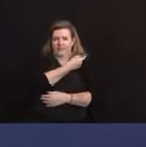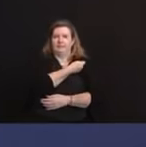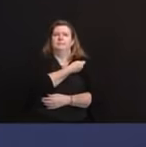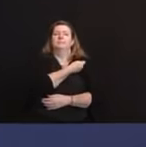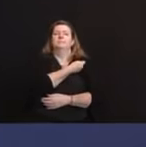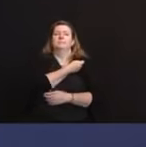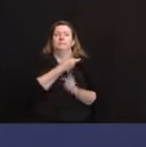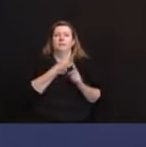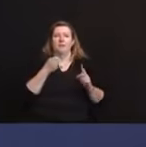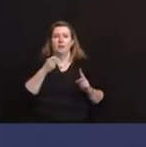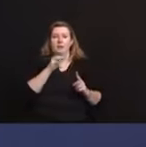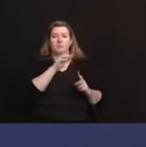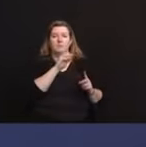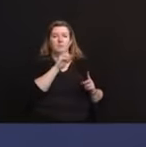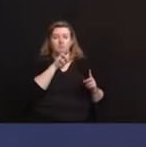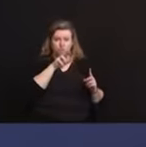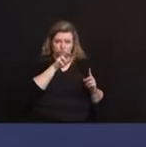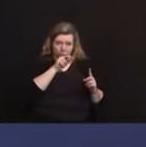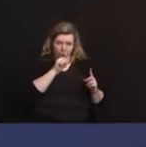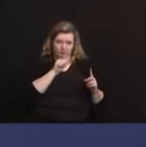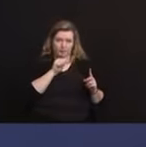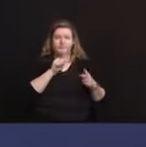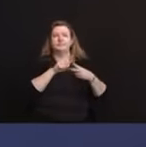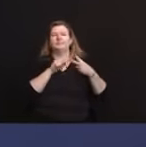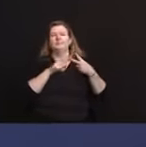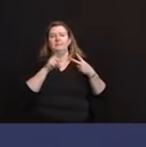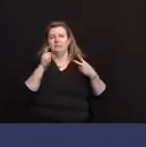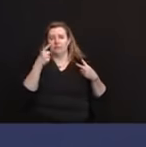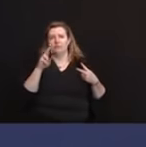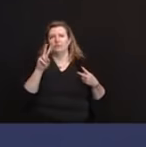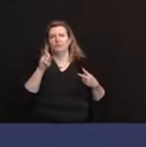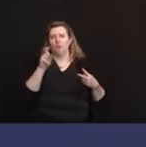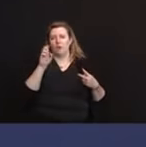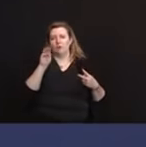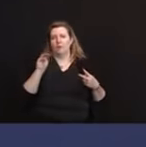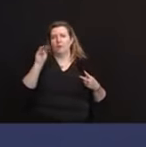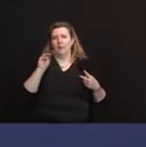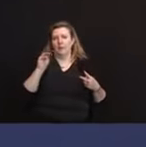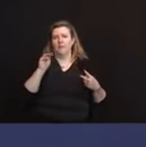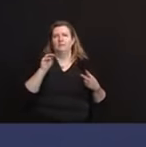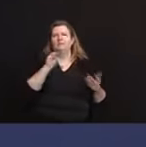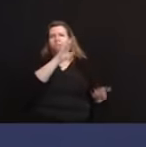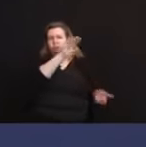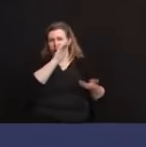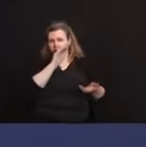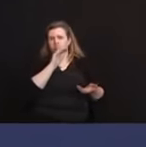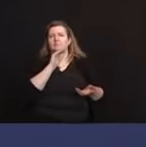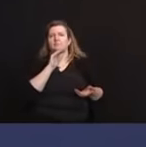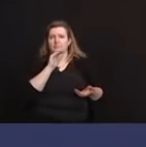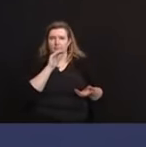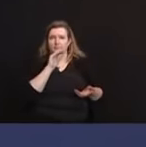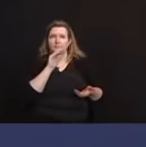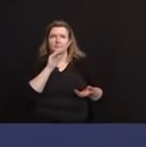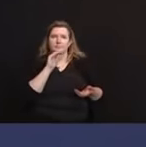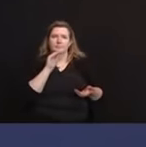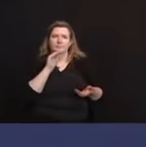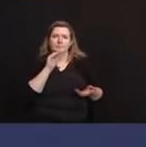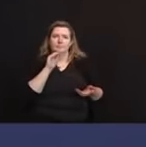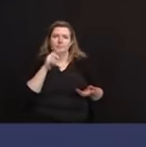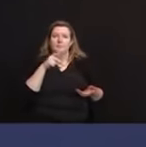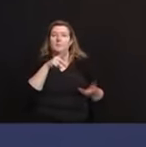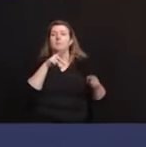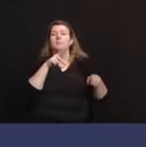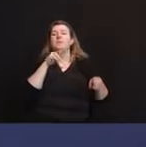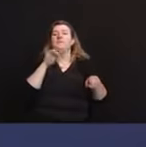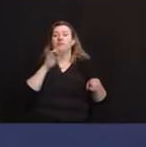million from Moderna locked up. So that'll be 200 doses. They had 100 million Pfizer on Monday. You've seen in the press